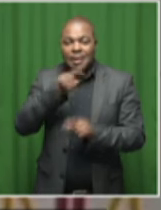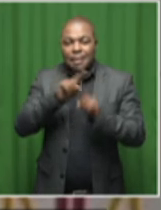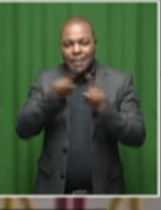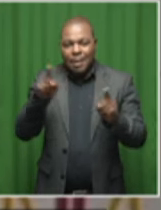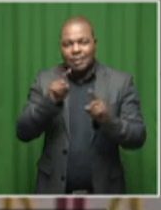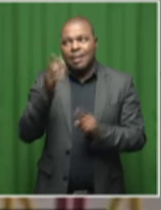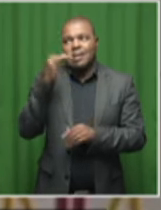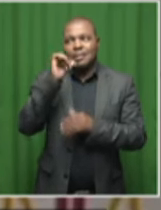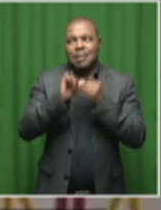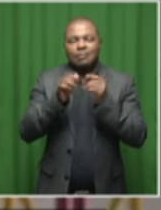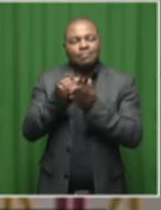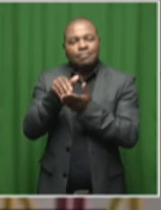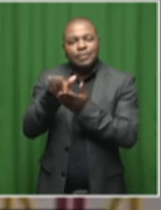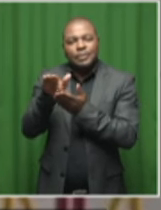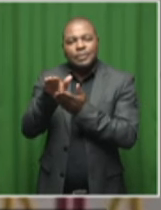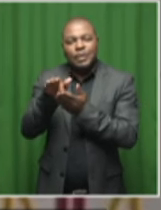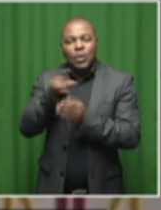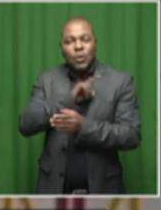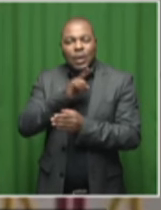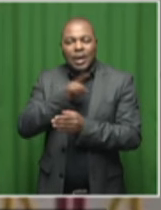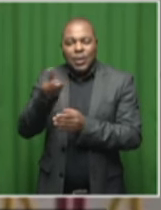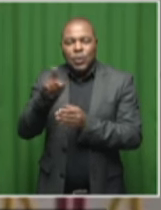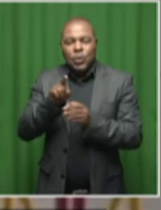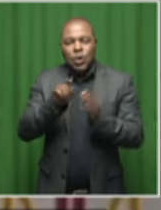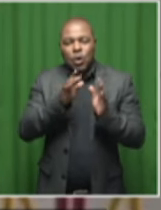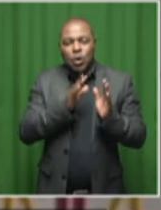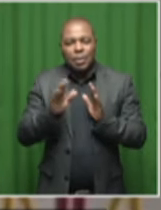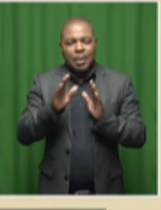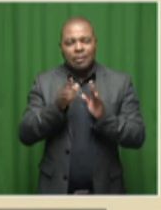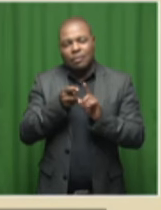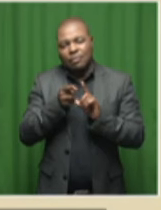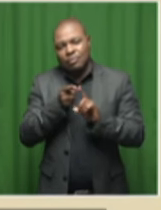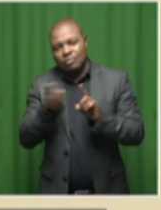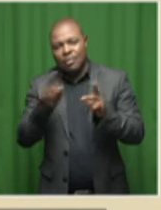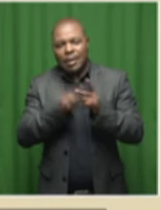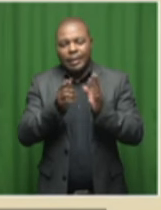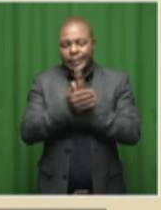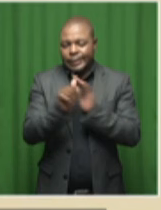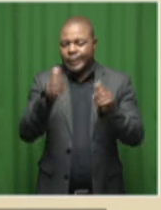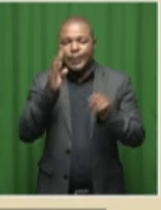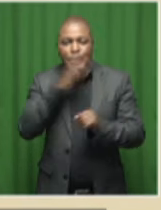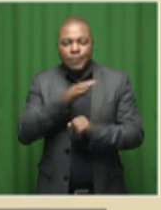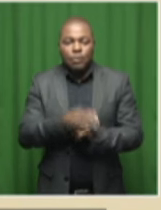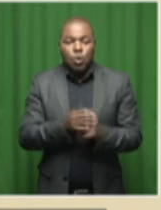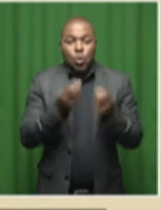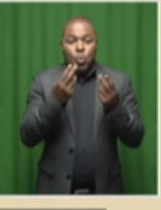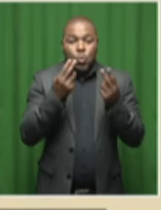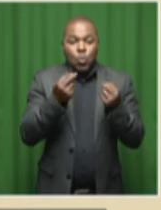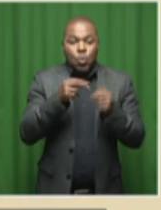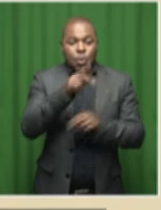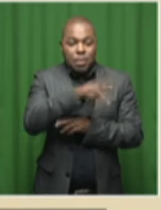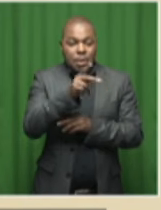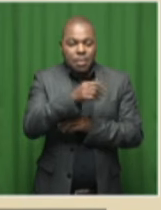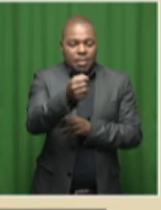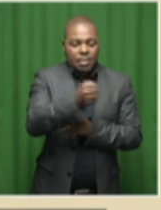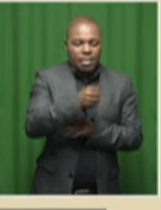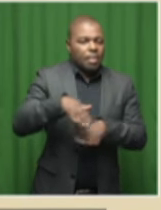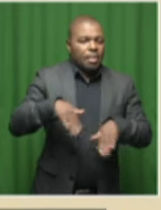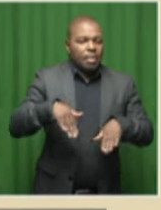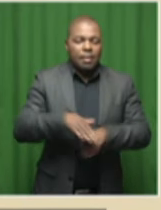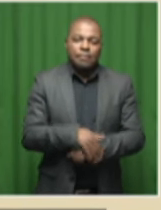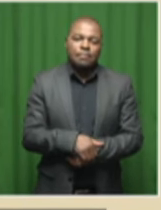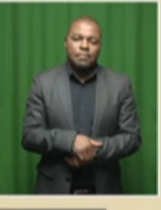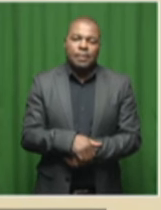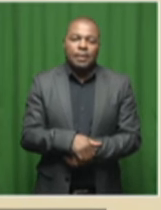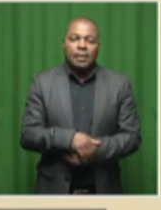impeached last month on grounds of misconduct and incompetence. A new Public Protector is yet to be appointed,